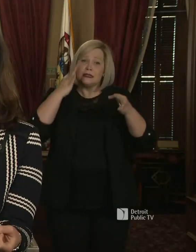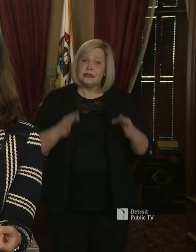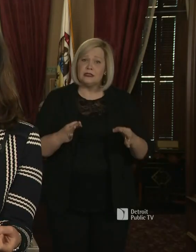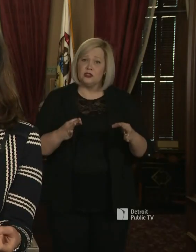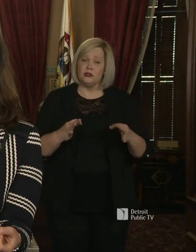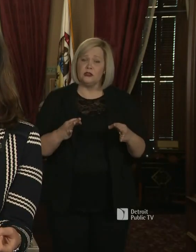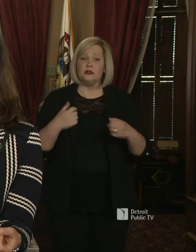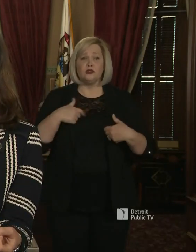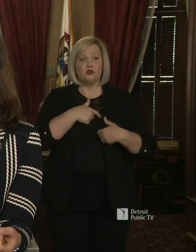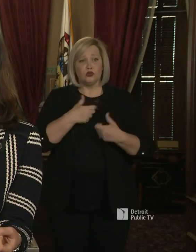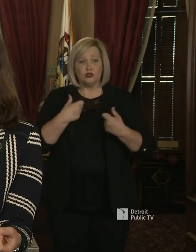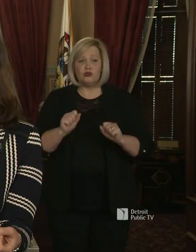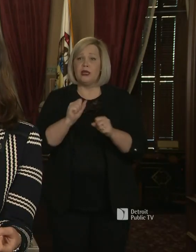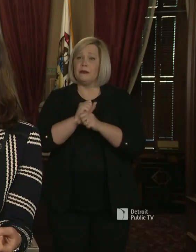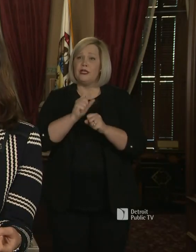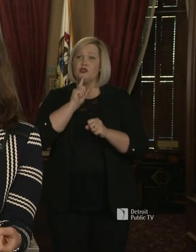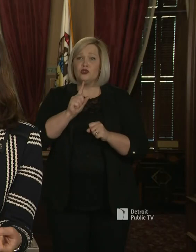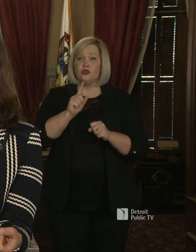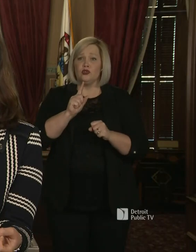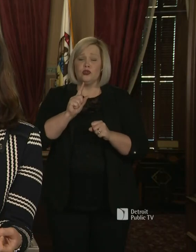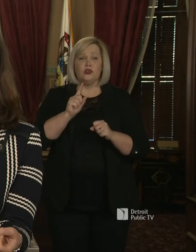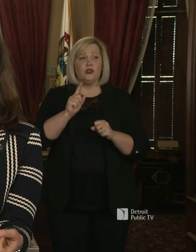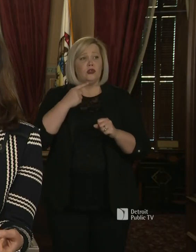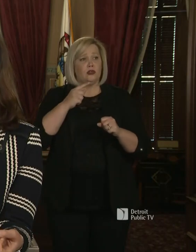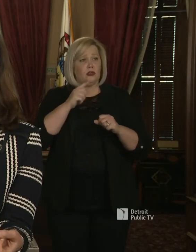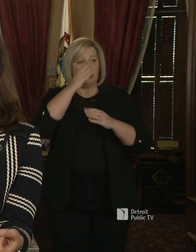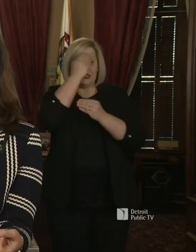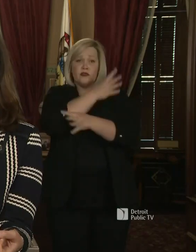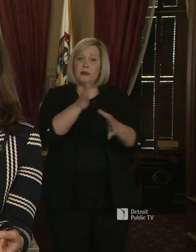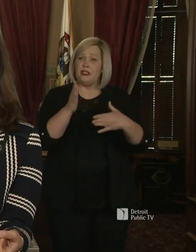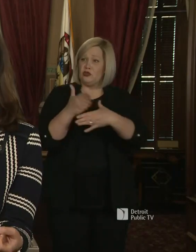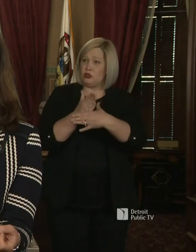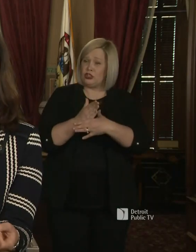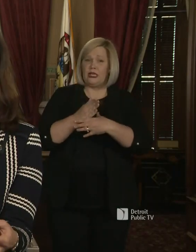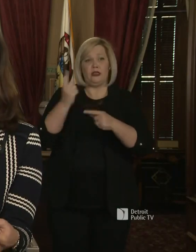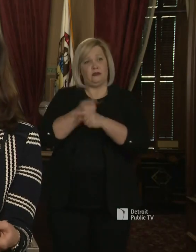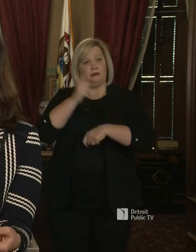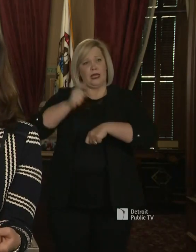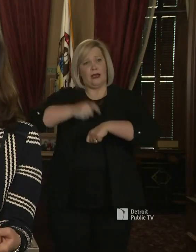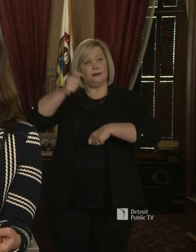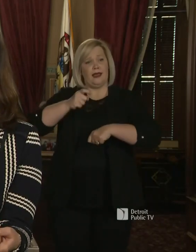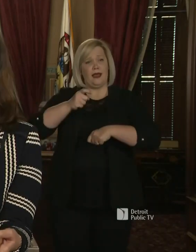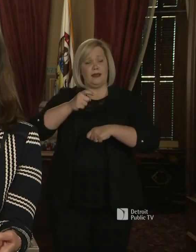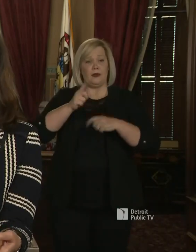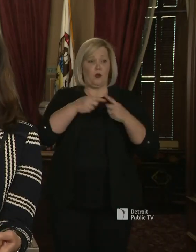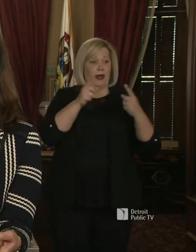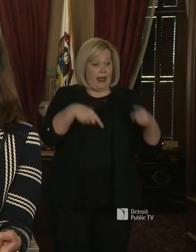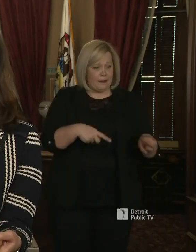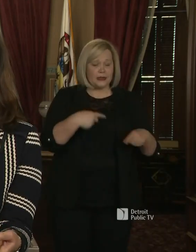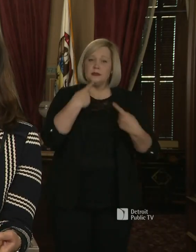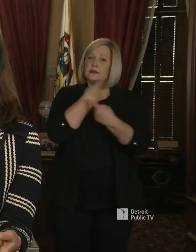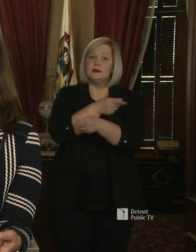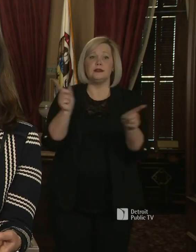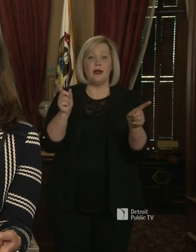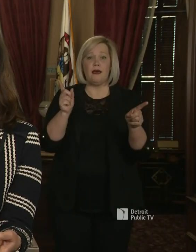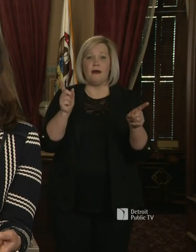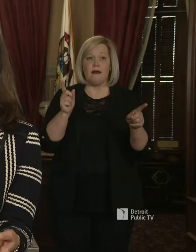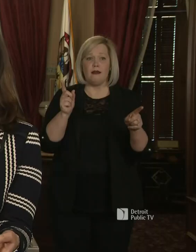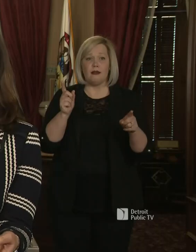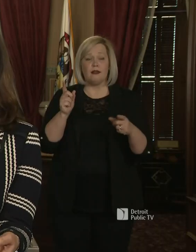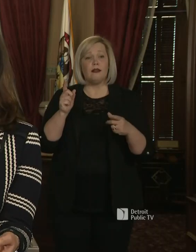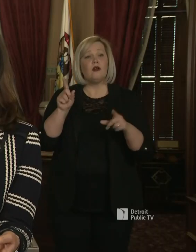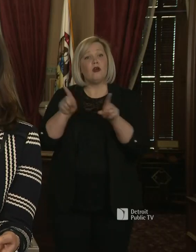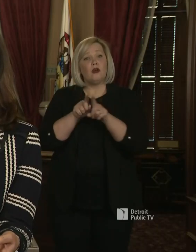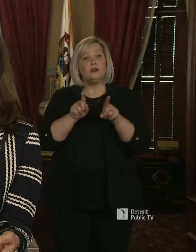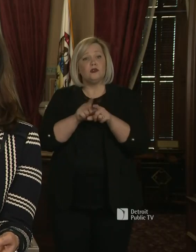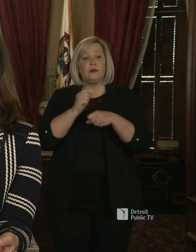to ensure that we are sharing information in real time and we're working to make sure that as people are